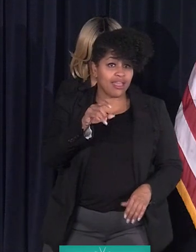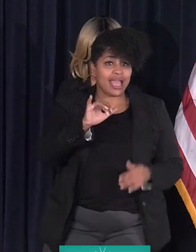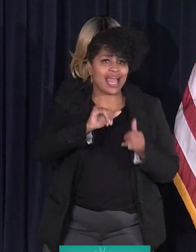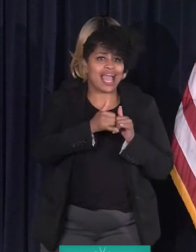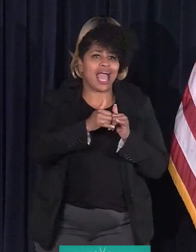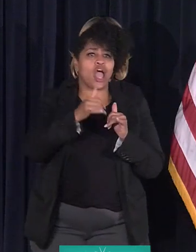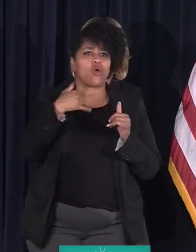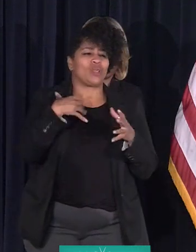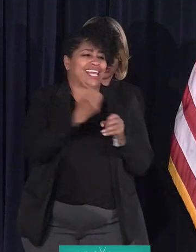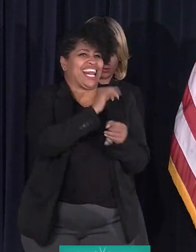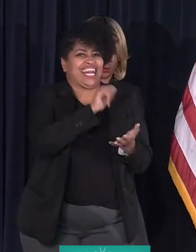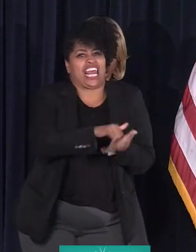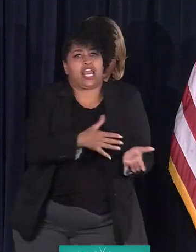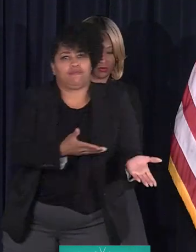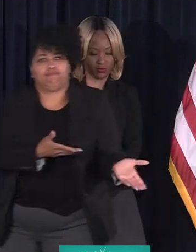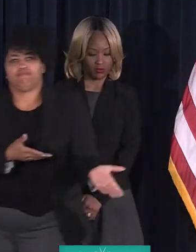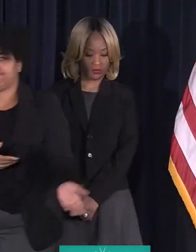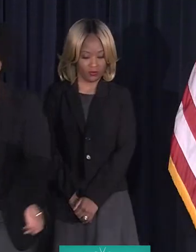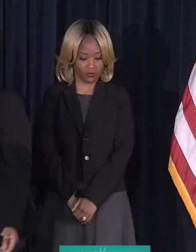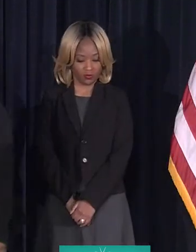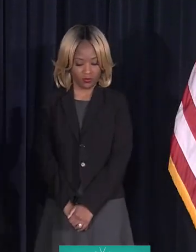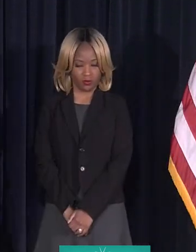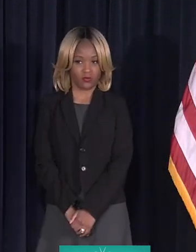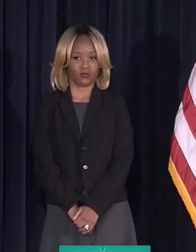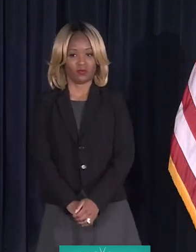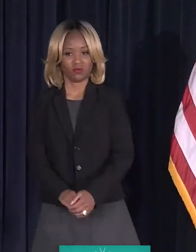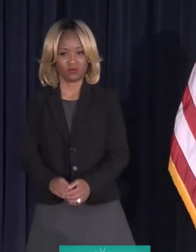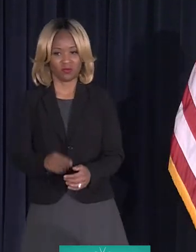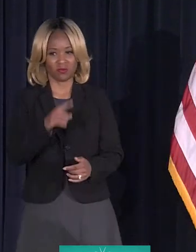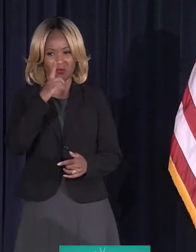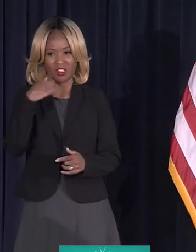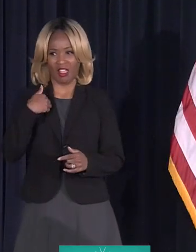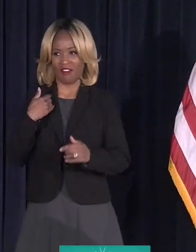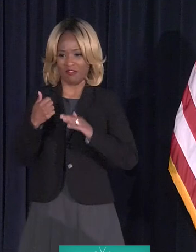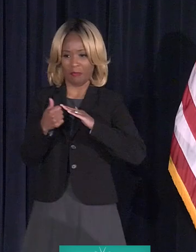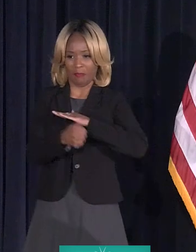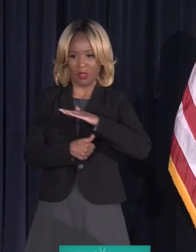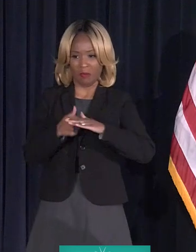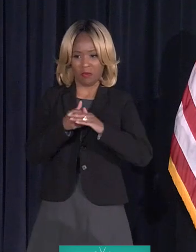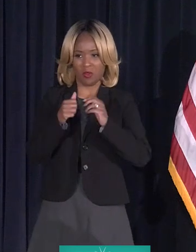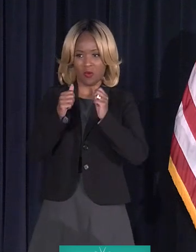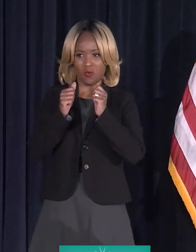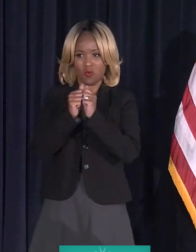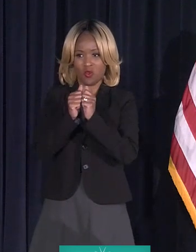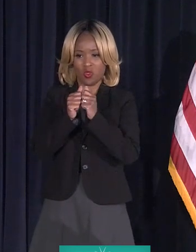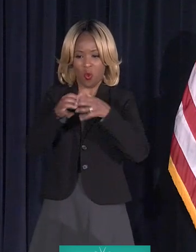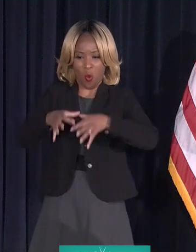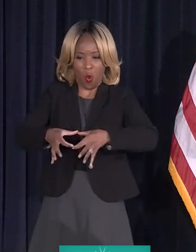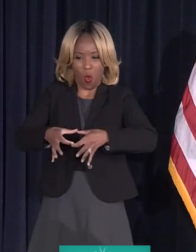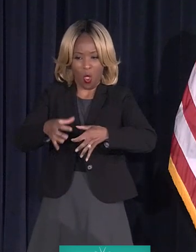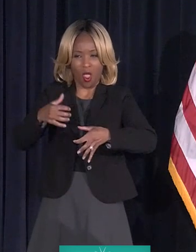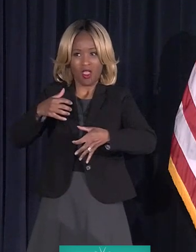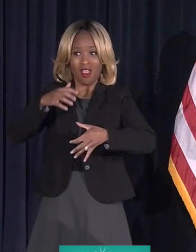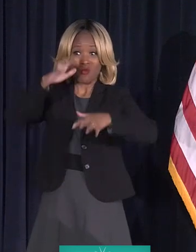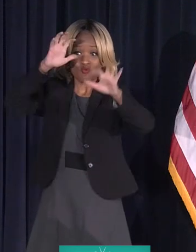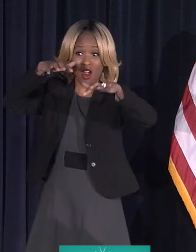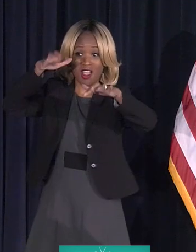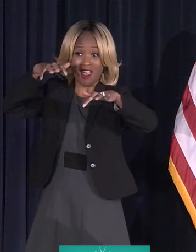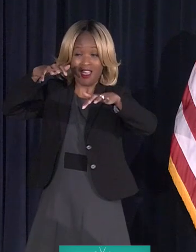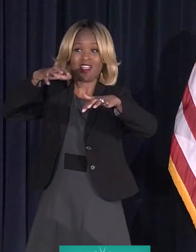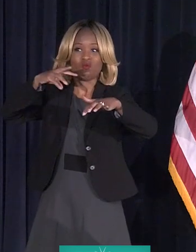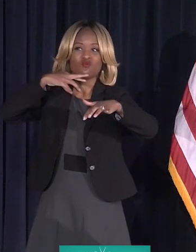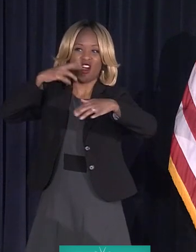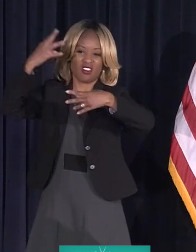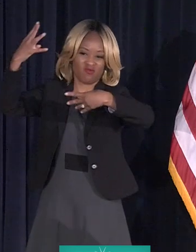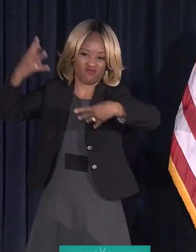do we get that? Now, there is. a hole in my basement right with water coming in my basement when it rains. Yeah. There is